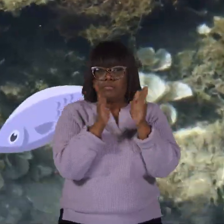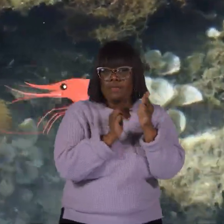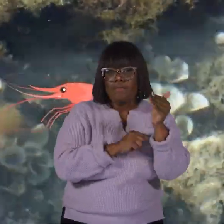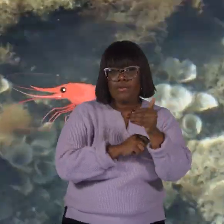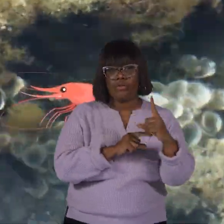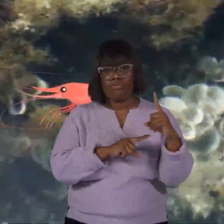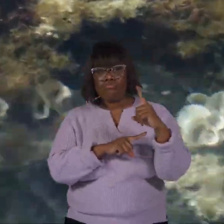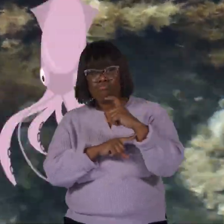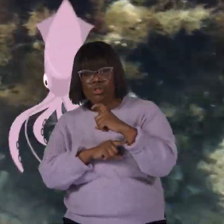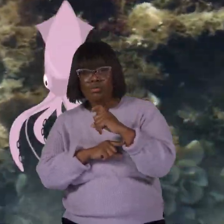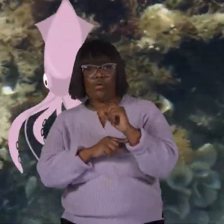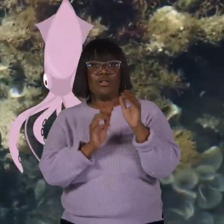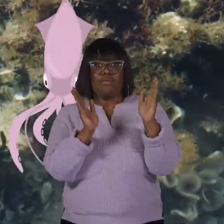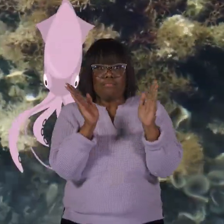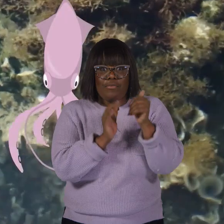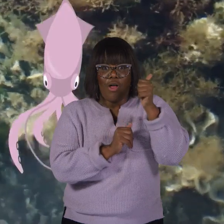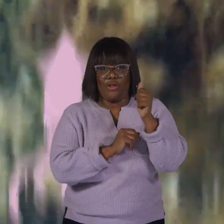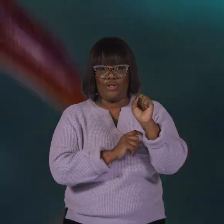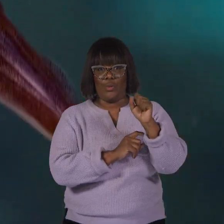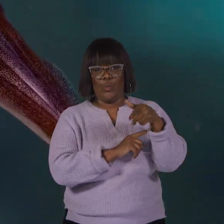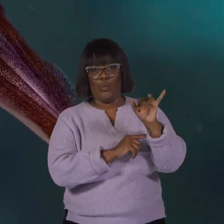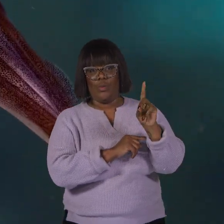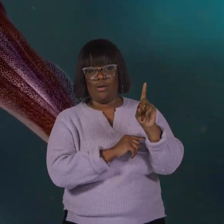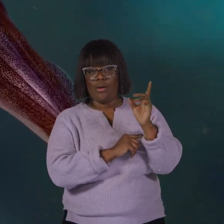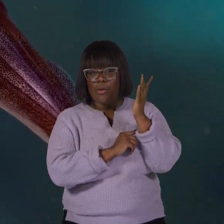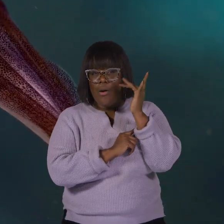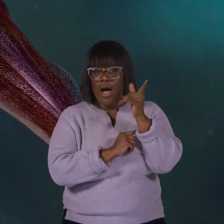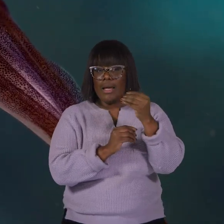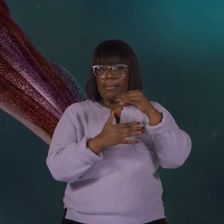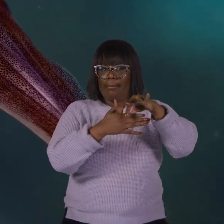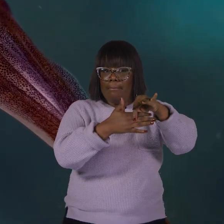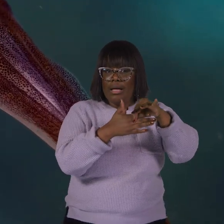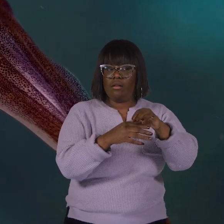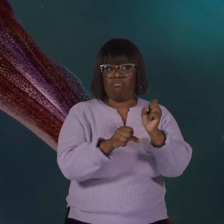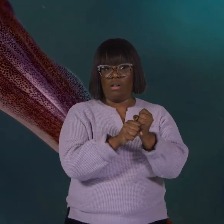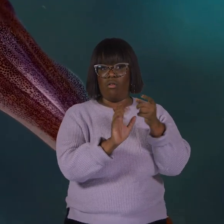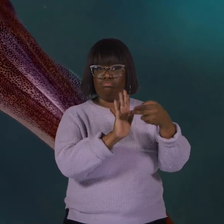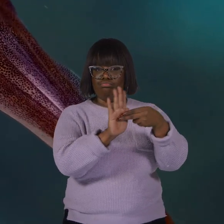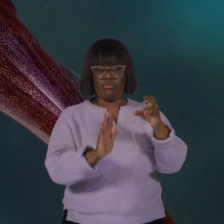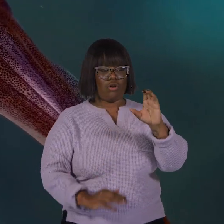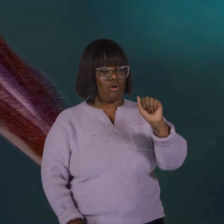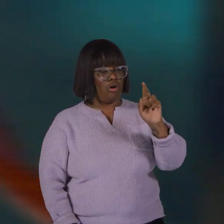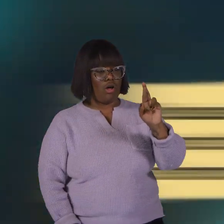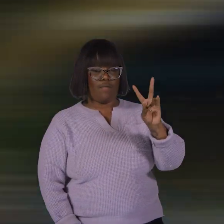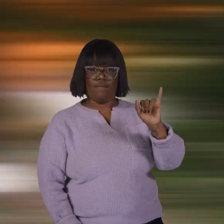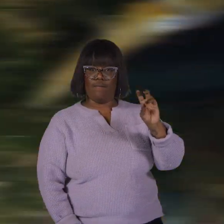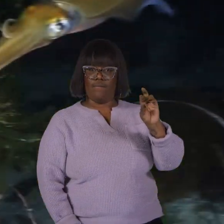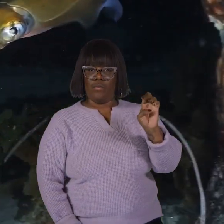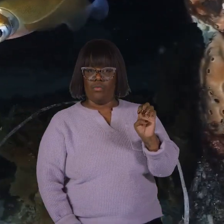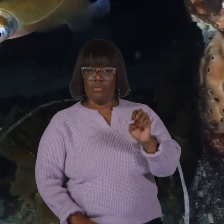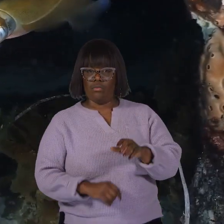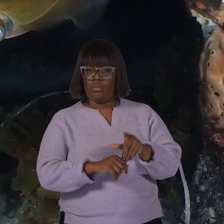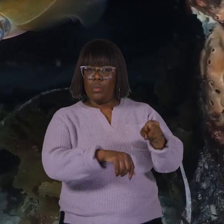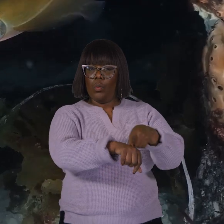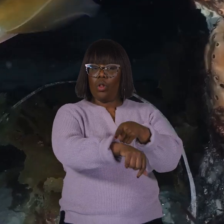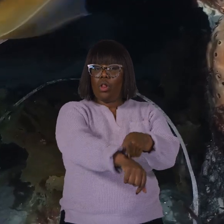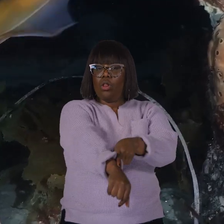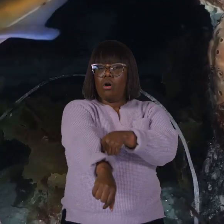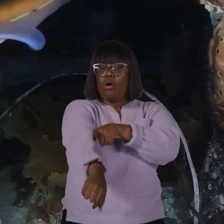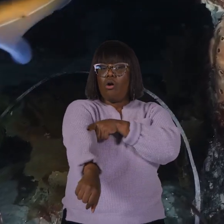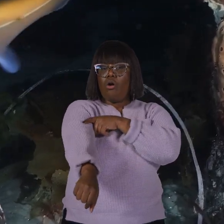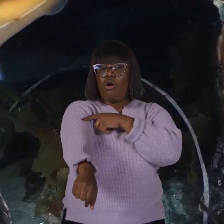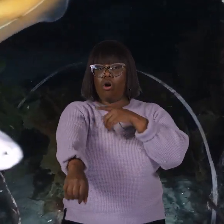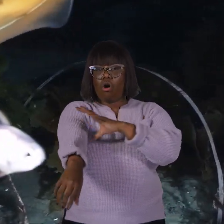fish, shrimp, and smaller squid. Because they eat meat, that makes them carnivores. They use their long,